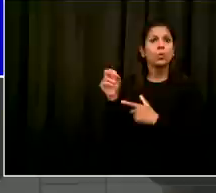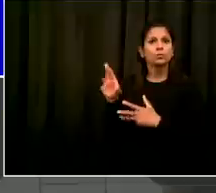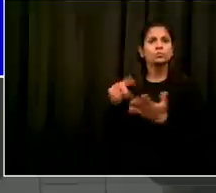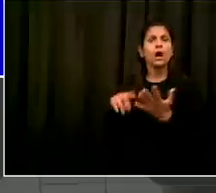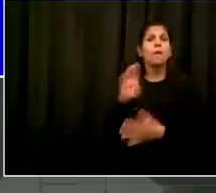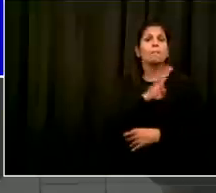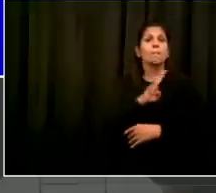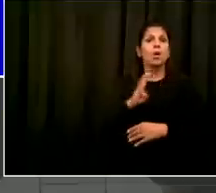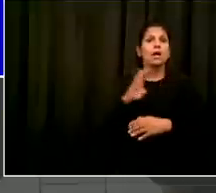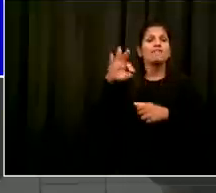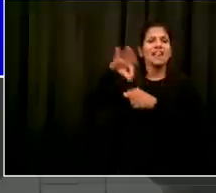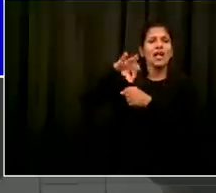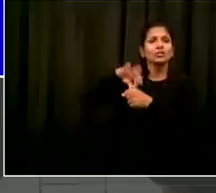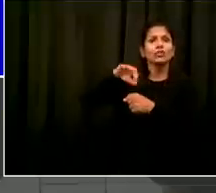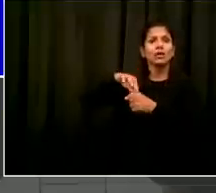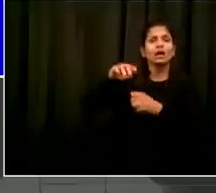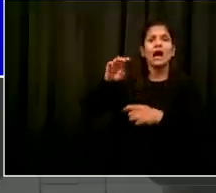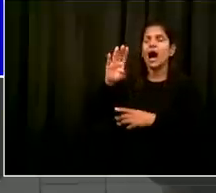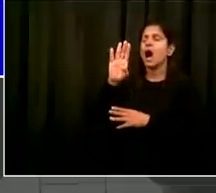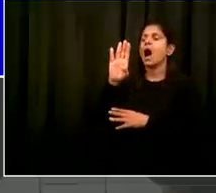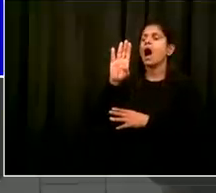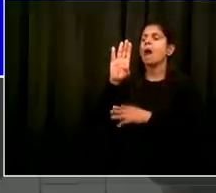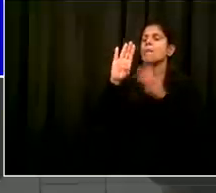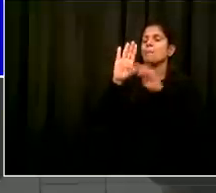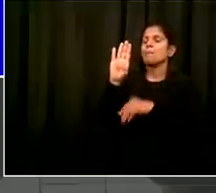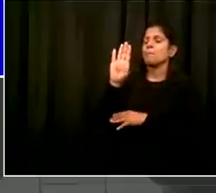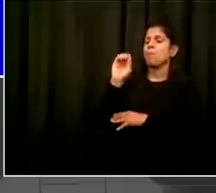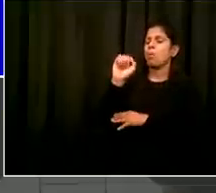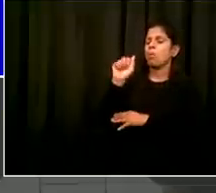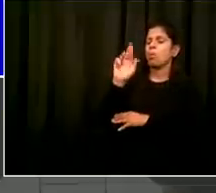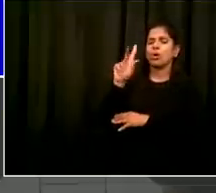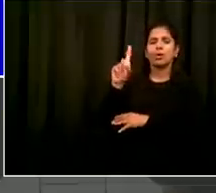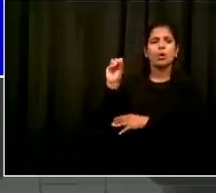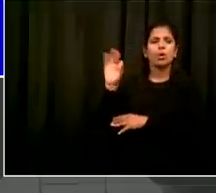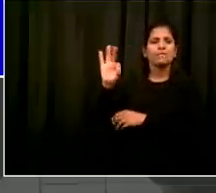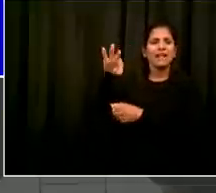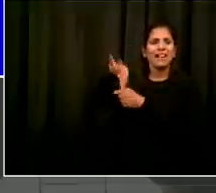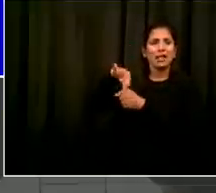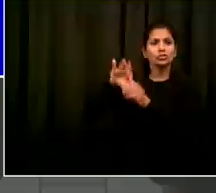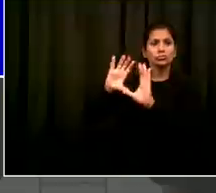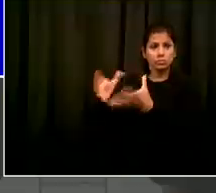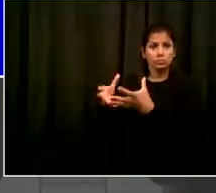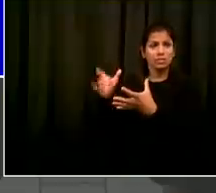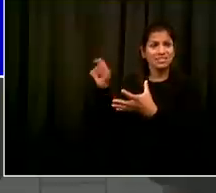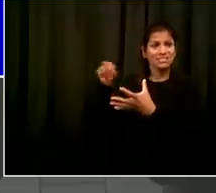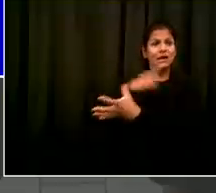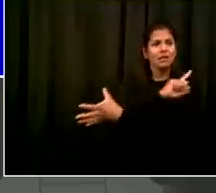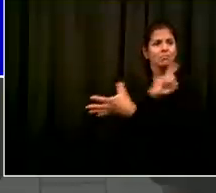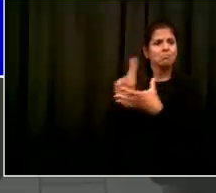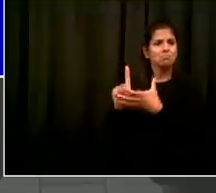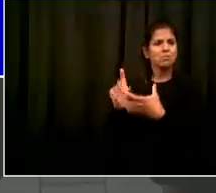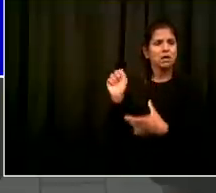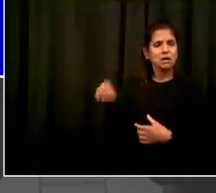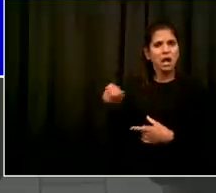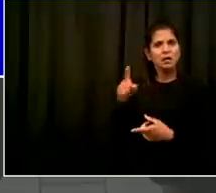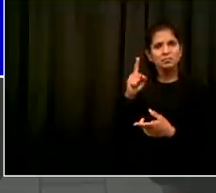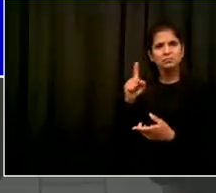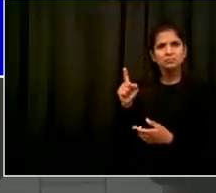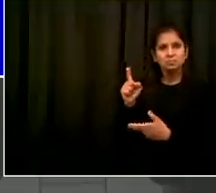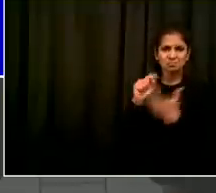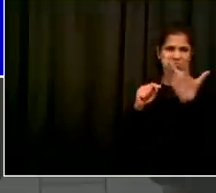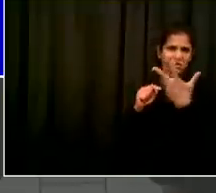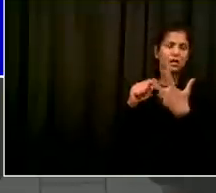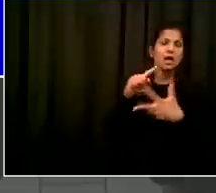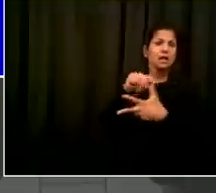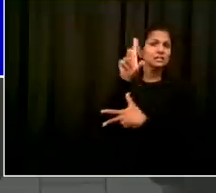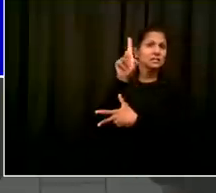six weeks to go couldn't be more important no excuses if you care get registered to vote by October 9th